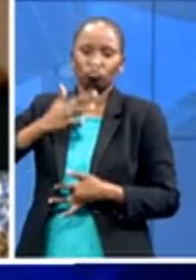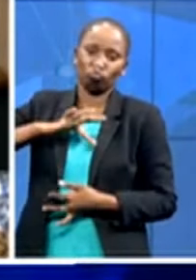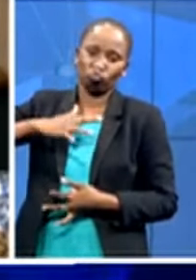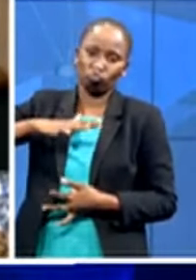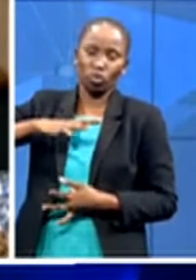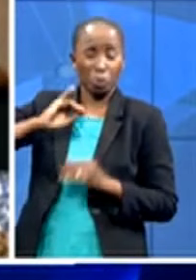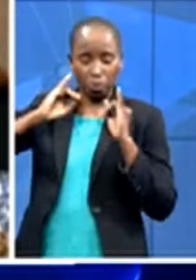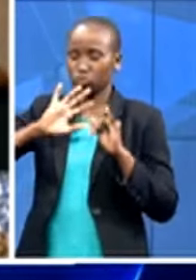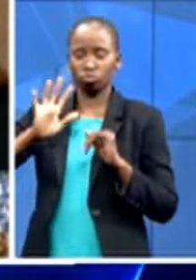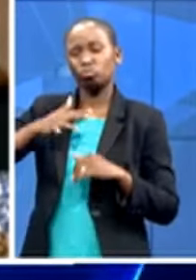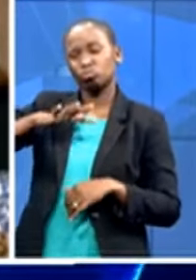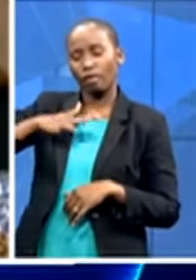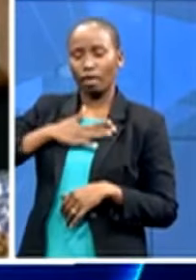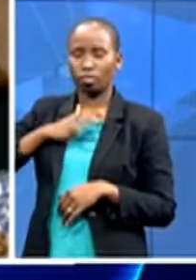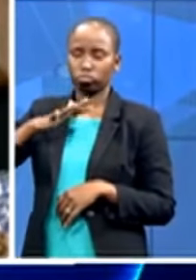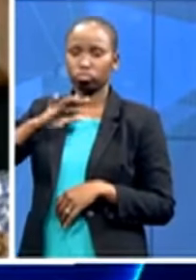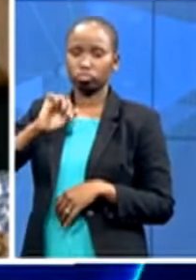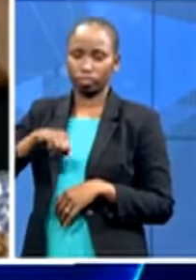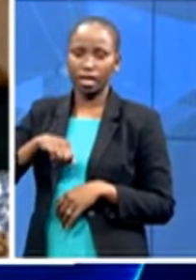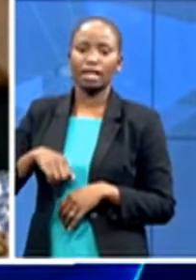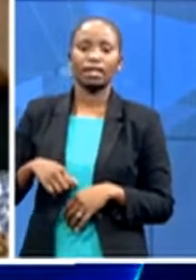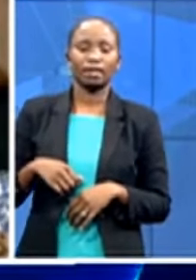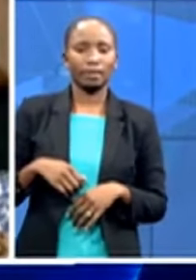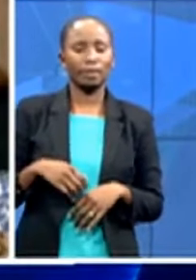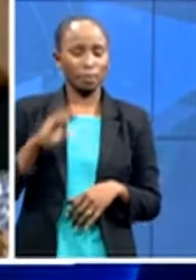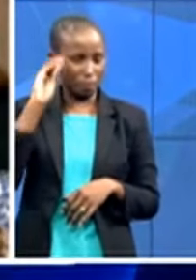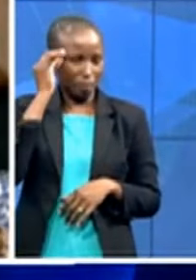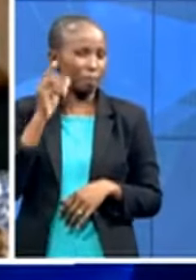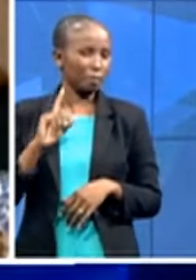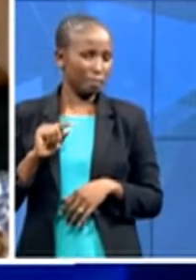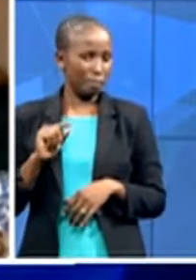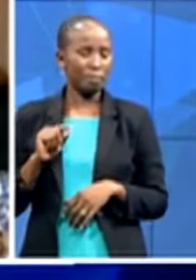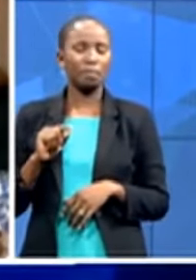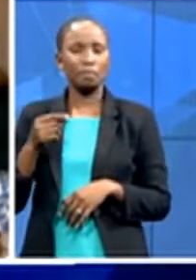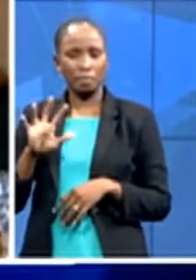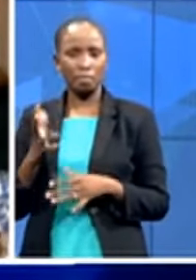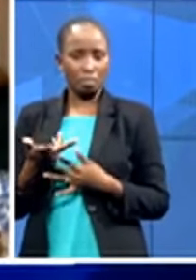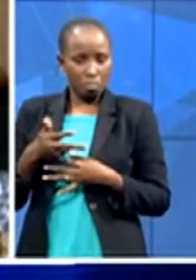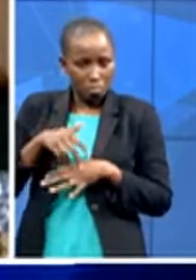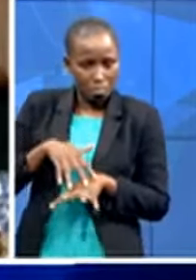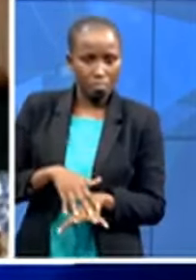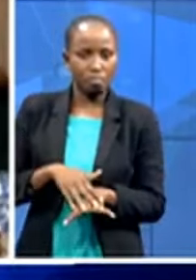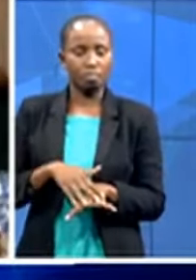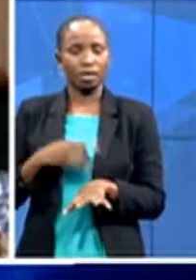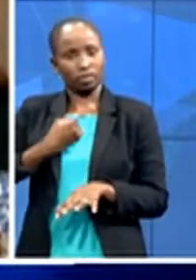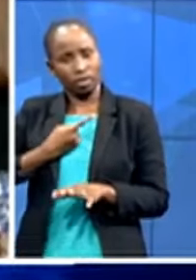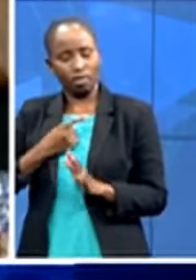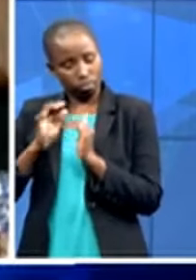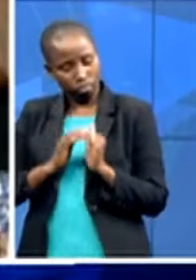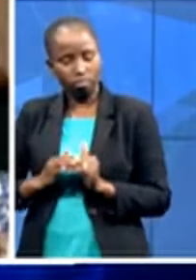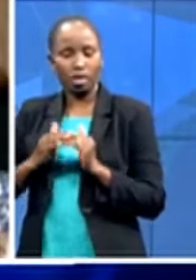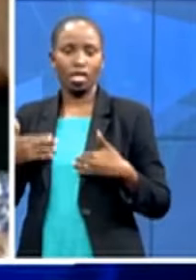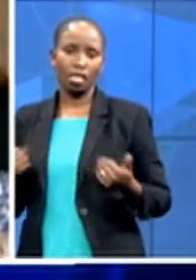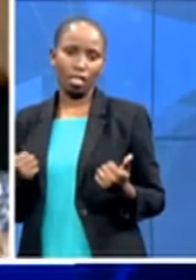it's been interesting having to implement that self-care that i have been telling my patients to do i've been needing to implement it for myself